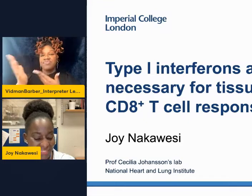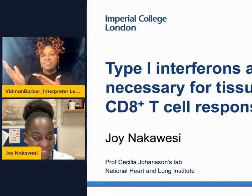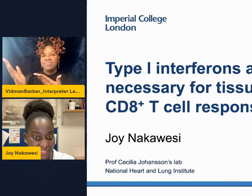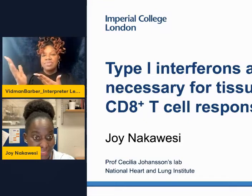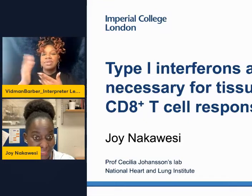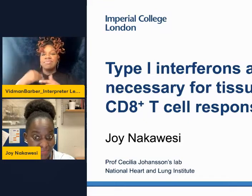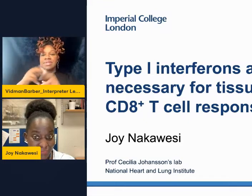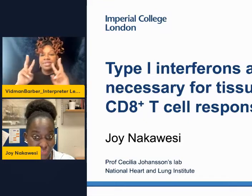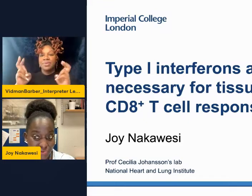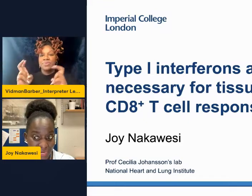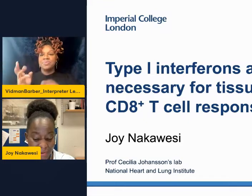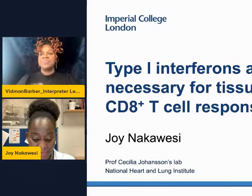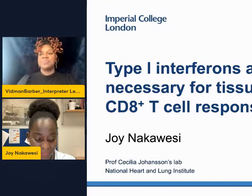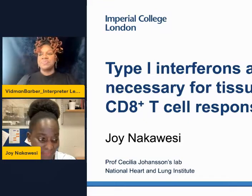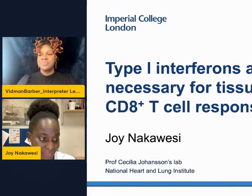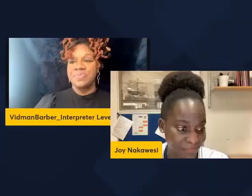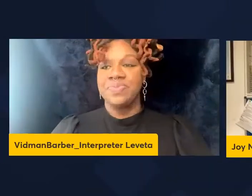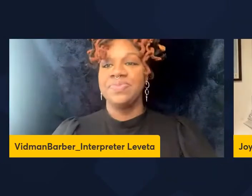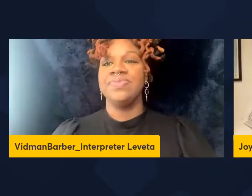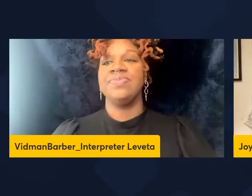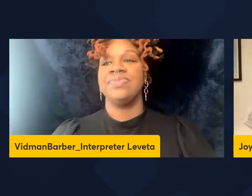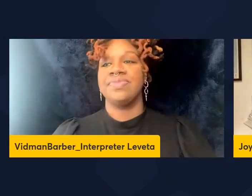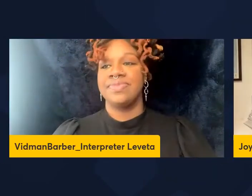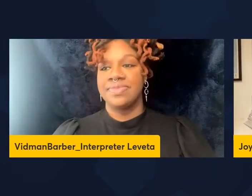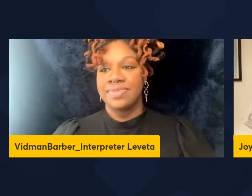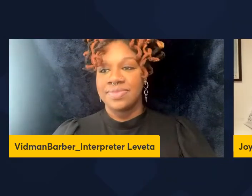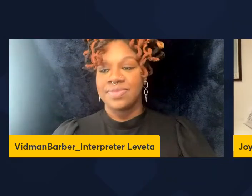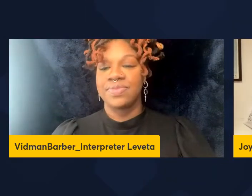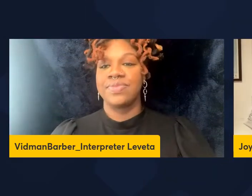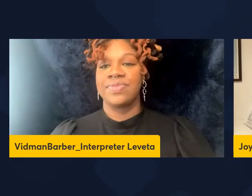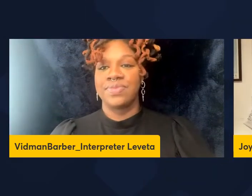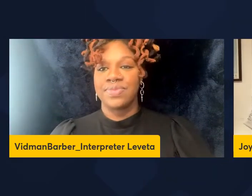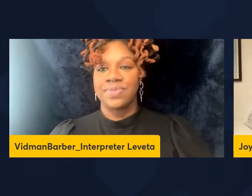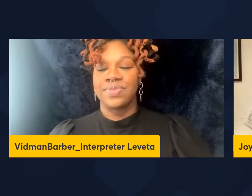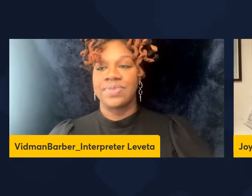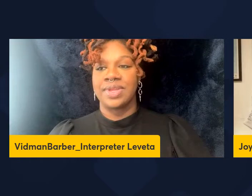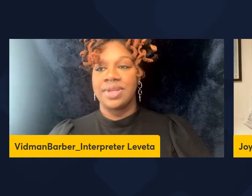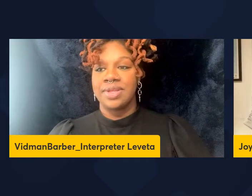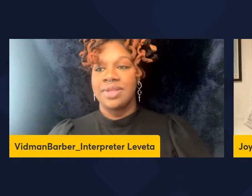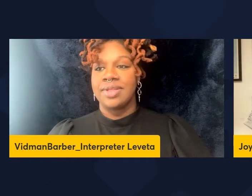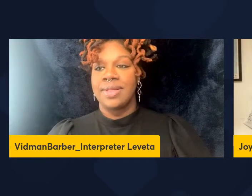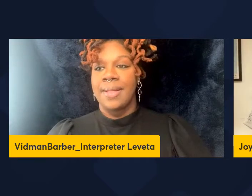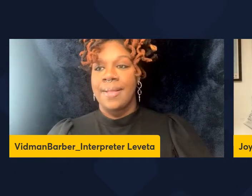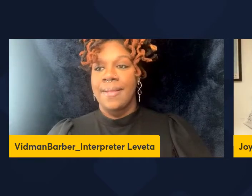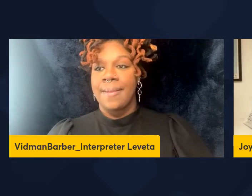positive T cells during RSV infection. Oh, God.